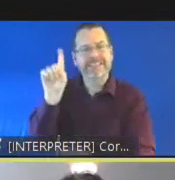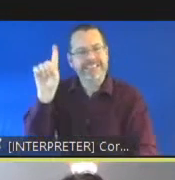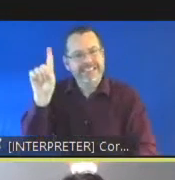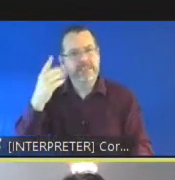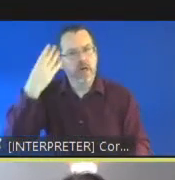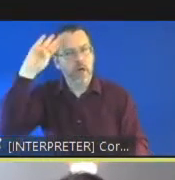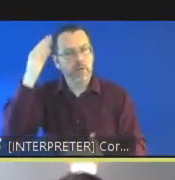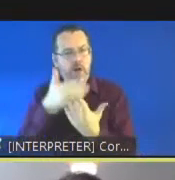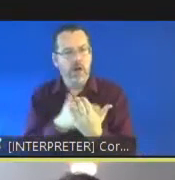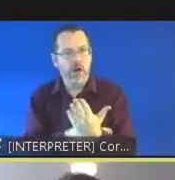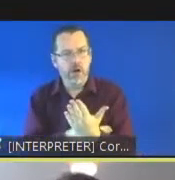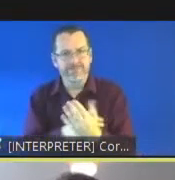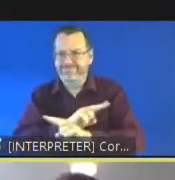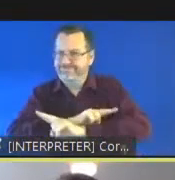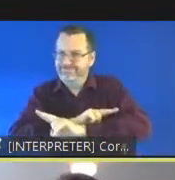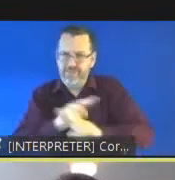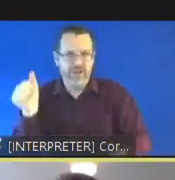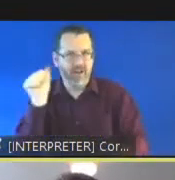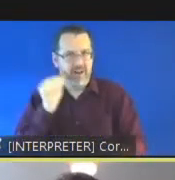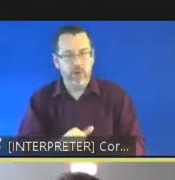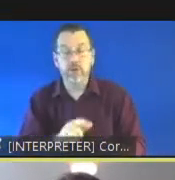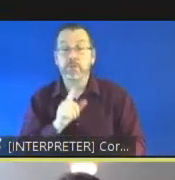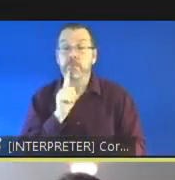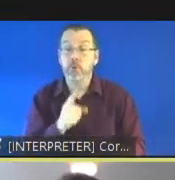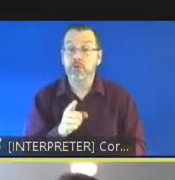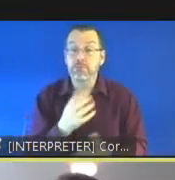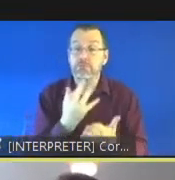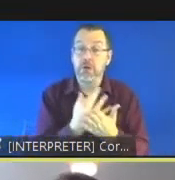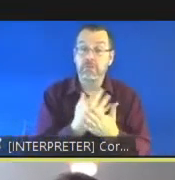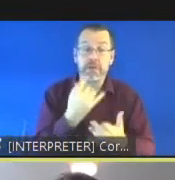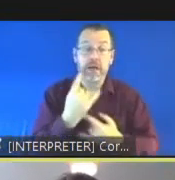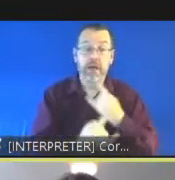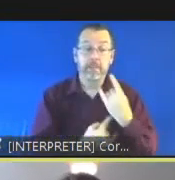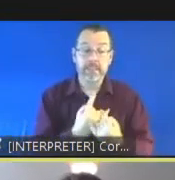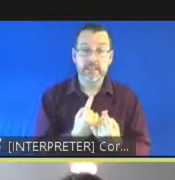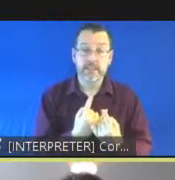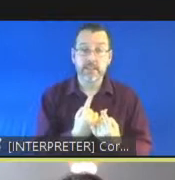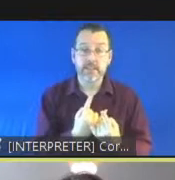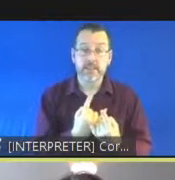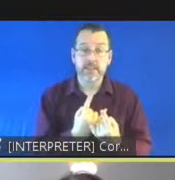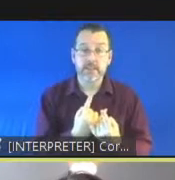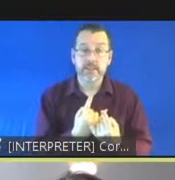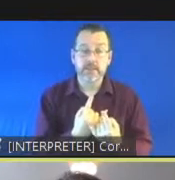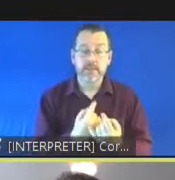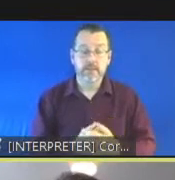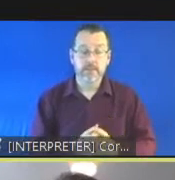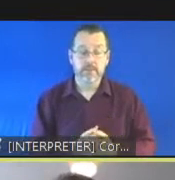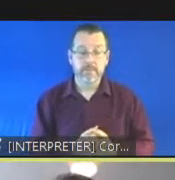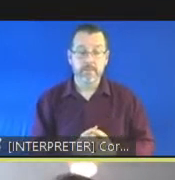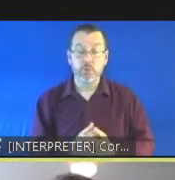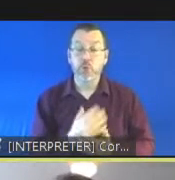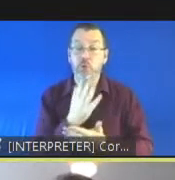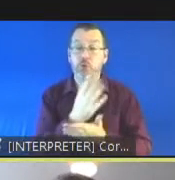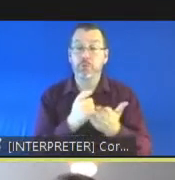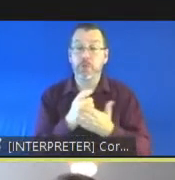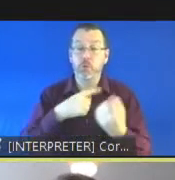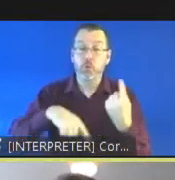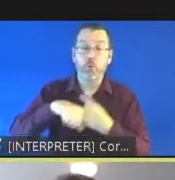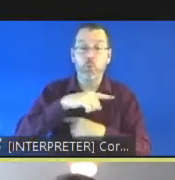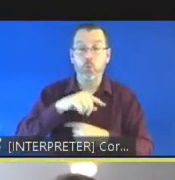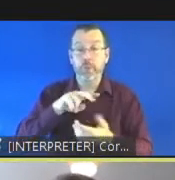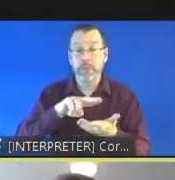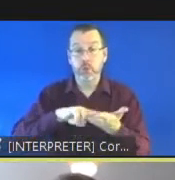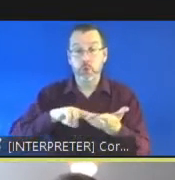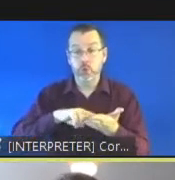um but it is a common occurrence that nonetheless implicitly perhaps uh we use um settings